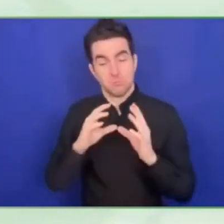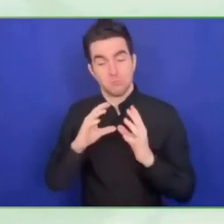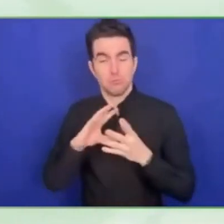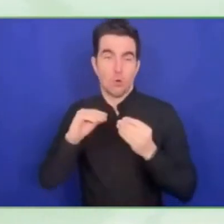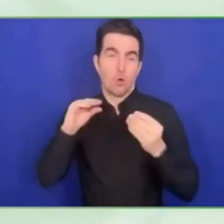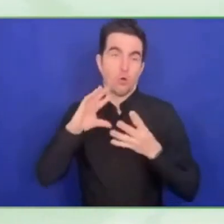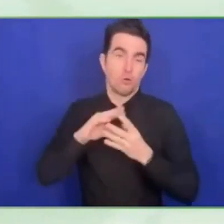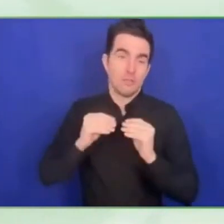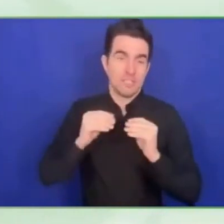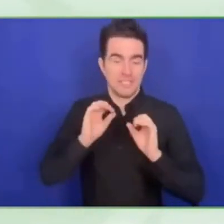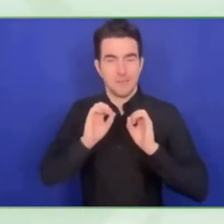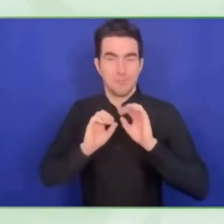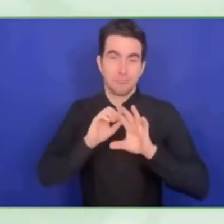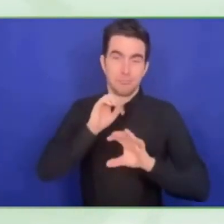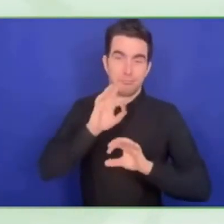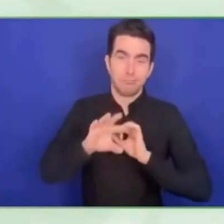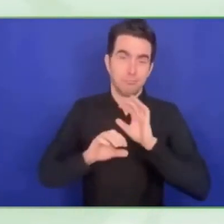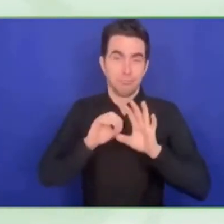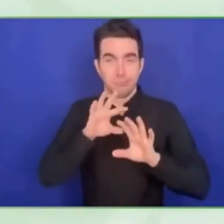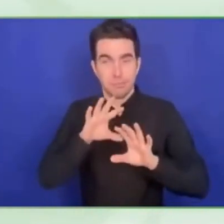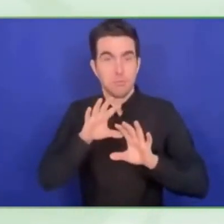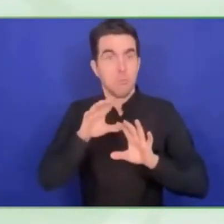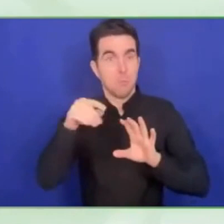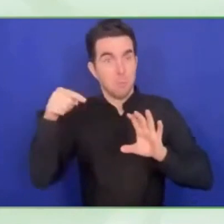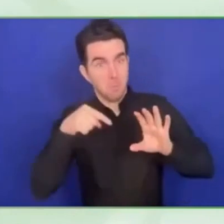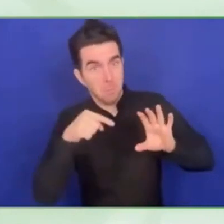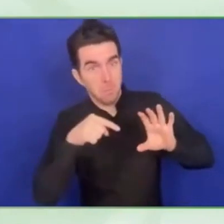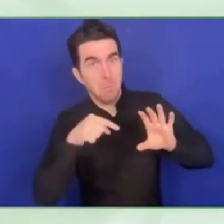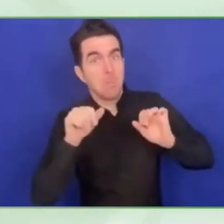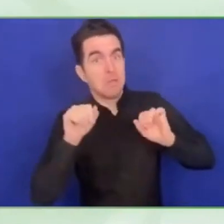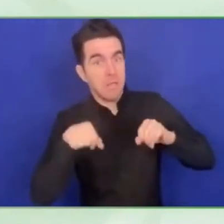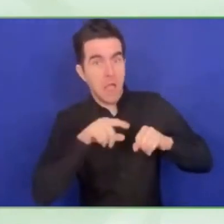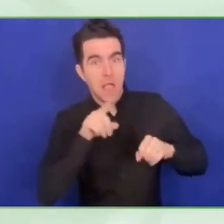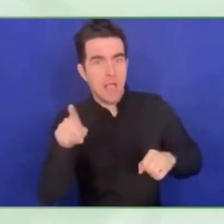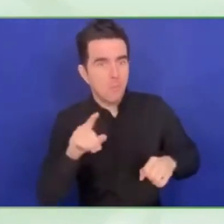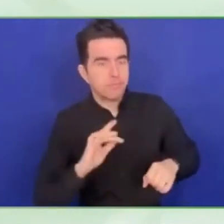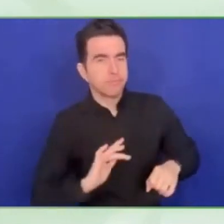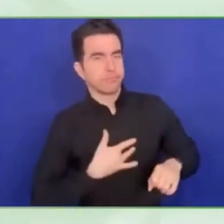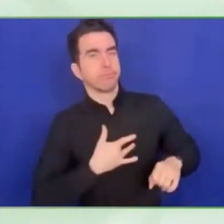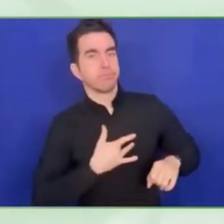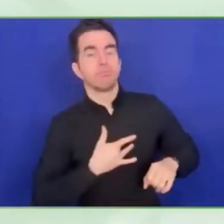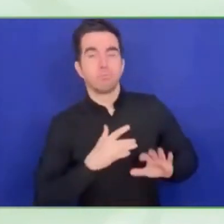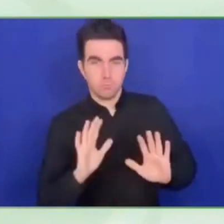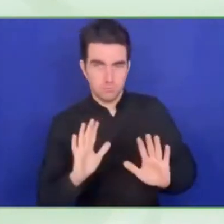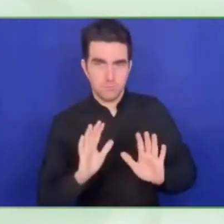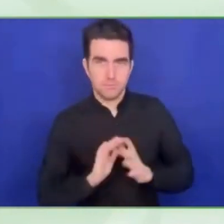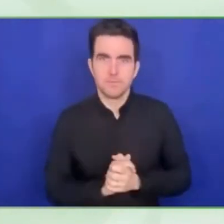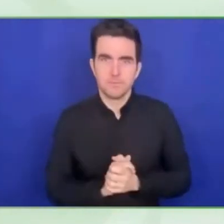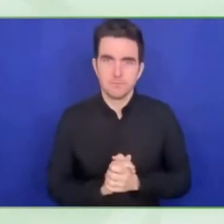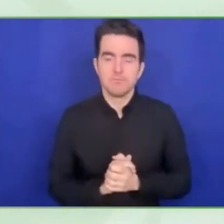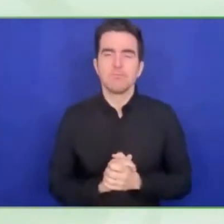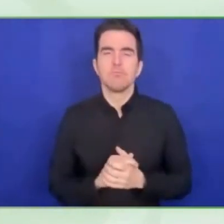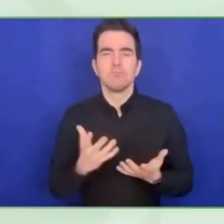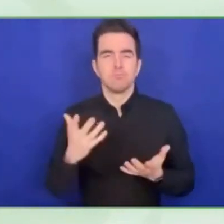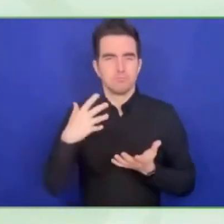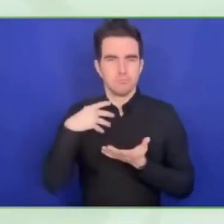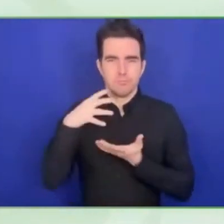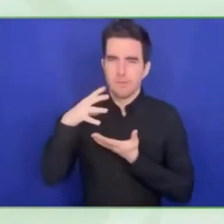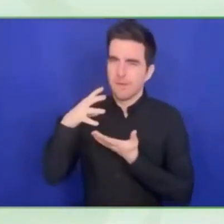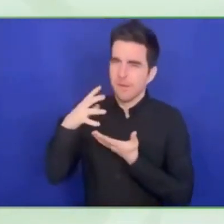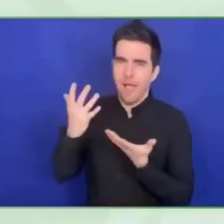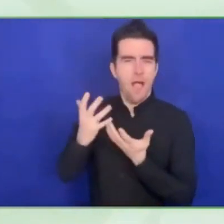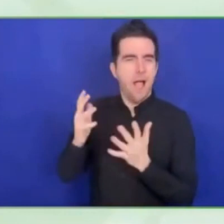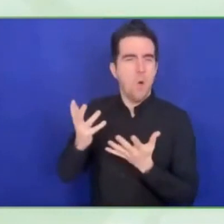Bernard Ciara. I am Kenyan. I'm 37 years old. Today I am